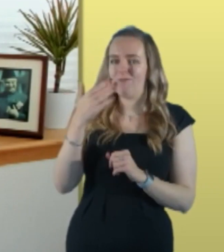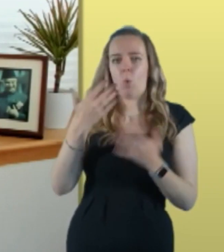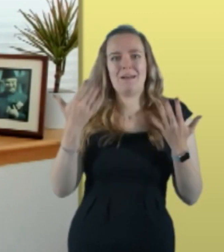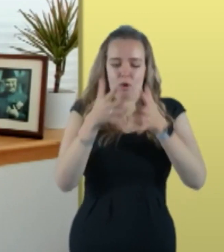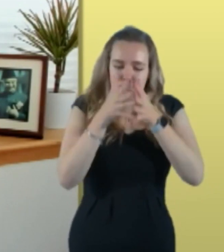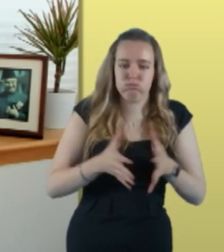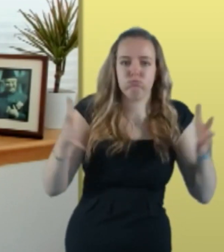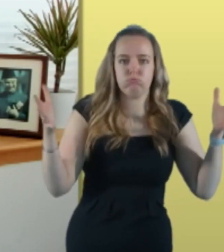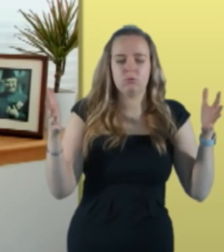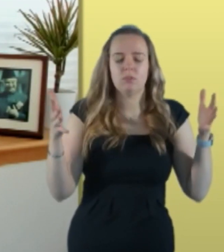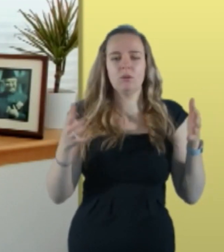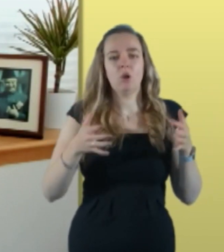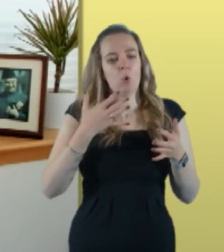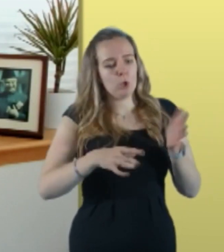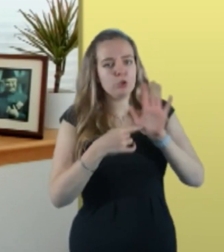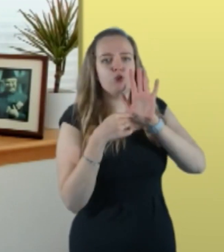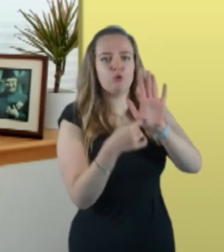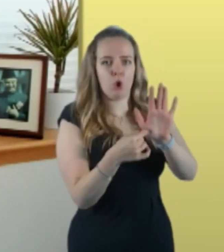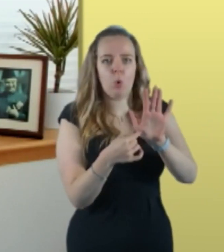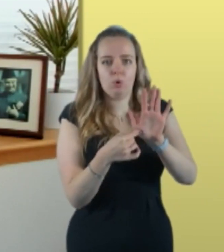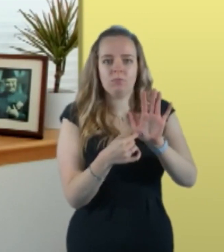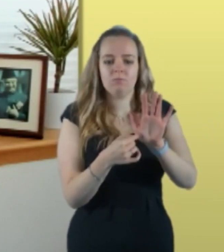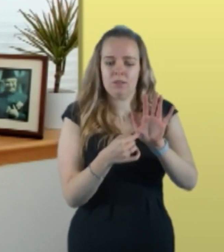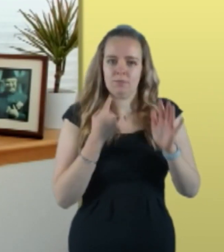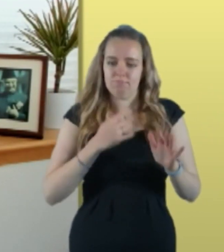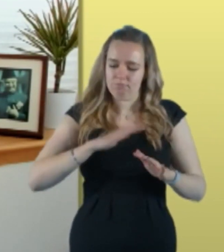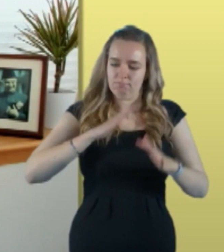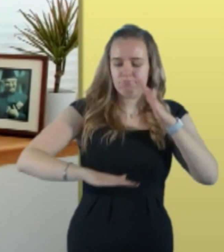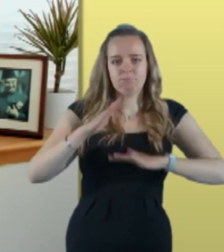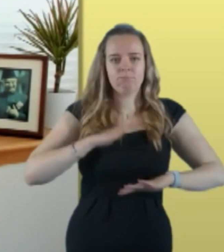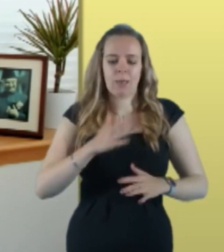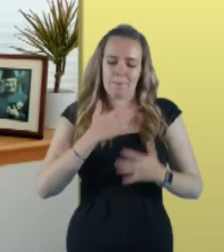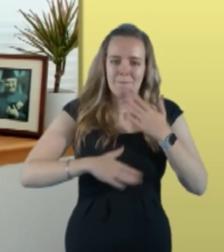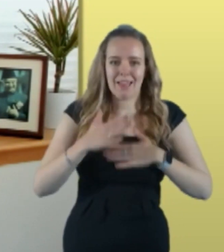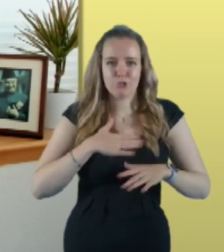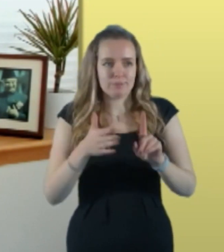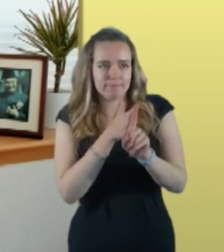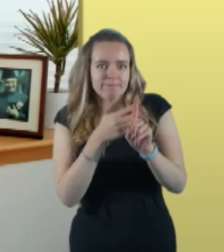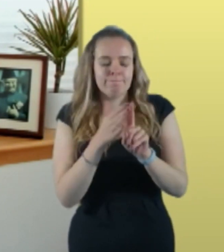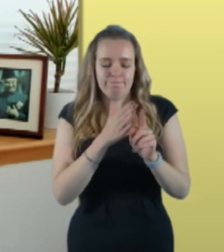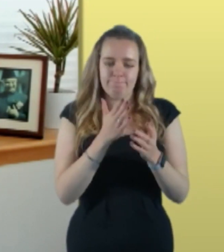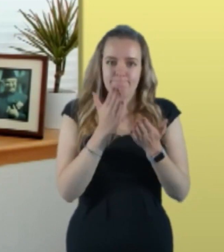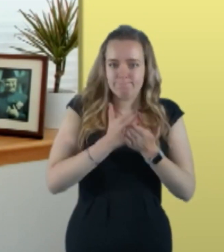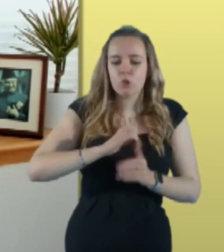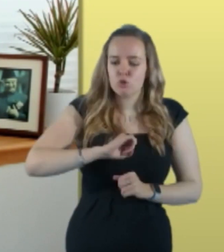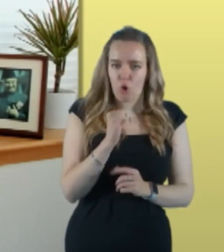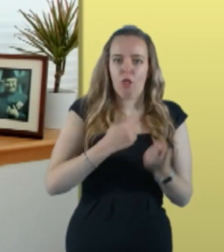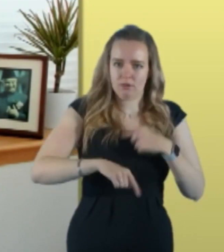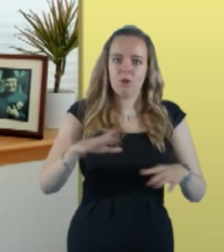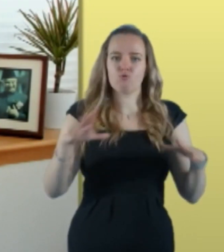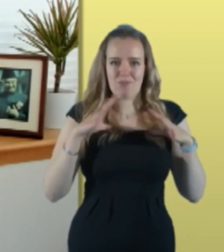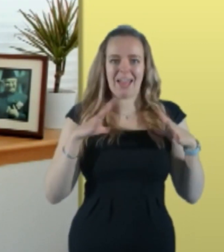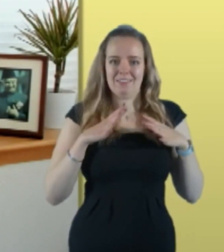Let us demonstrate with cool heads and patient persuasion that Scotland is ready to take our